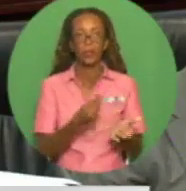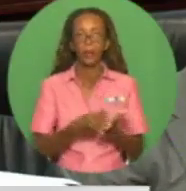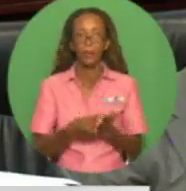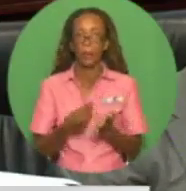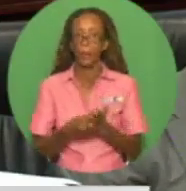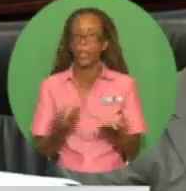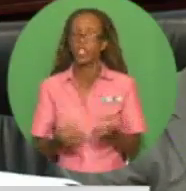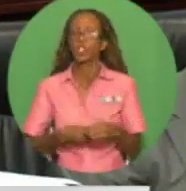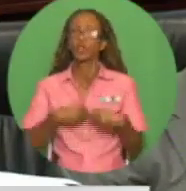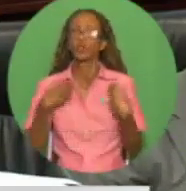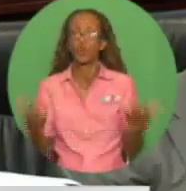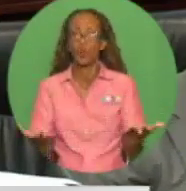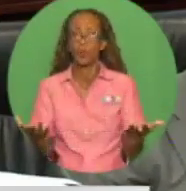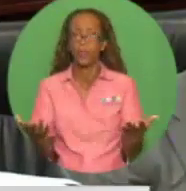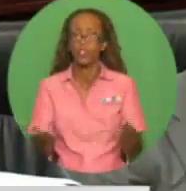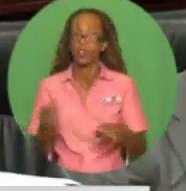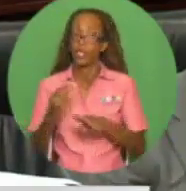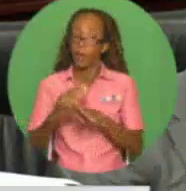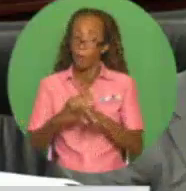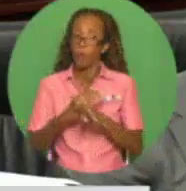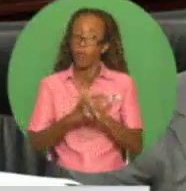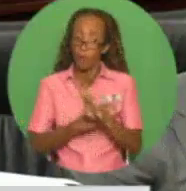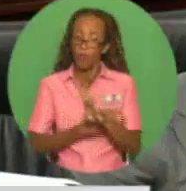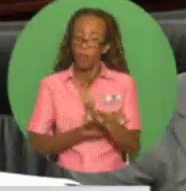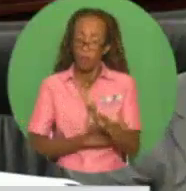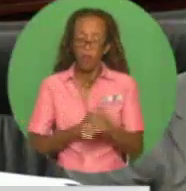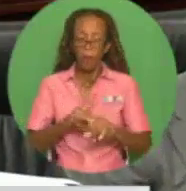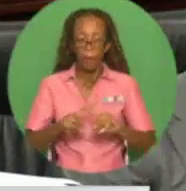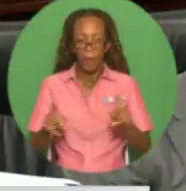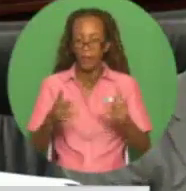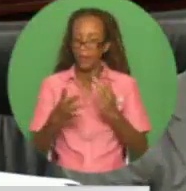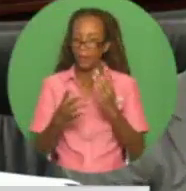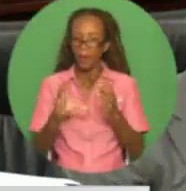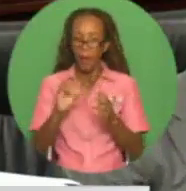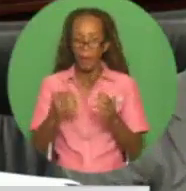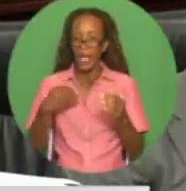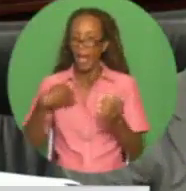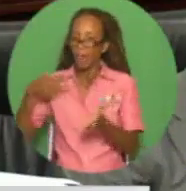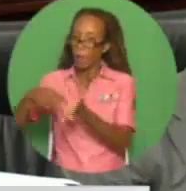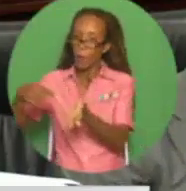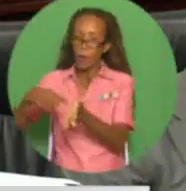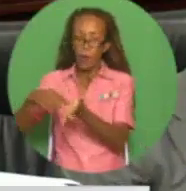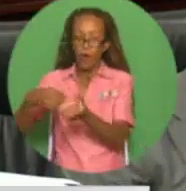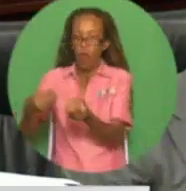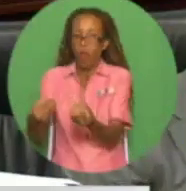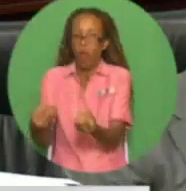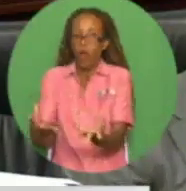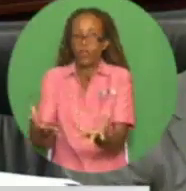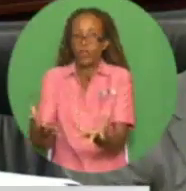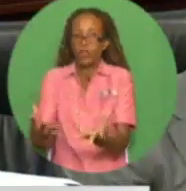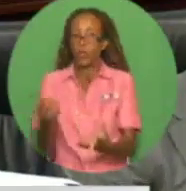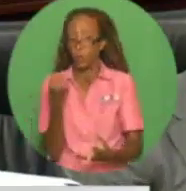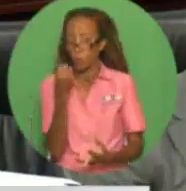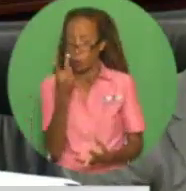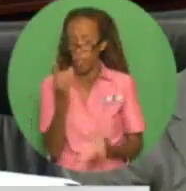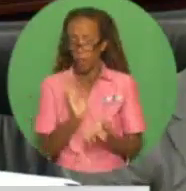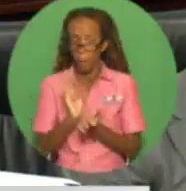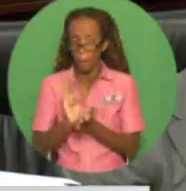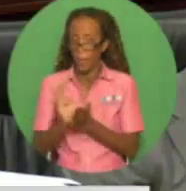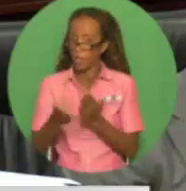The cost of these upgrades has loaded the company with an unsustainable debt burden, approximately $12 billion,